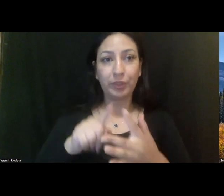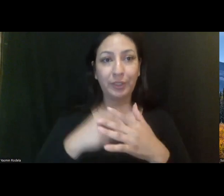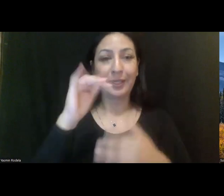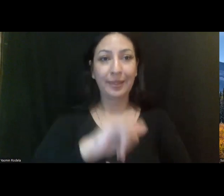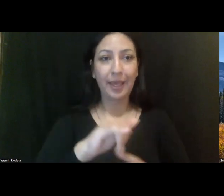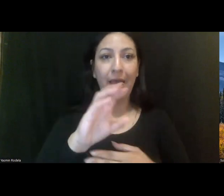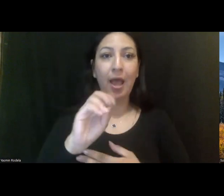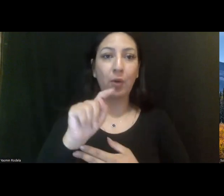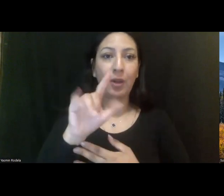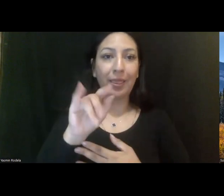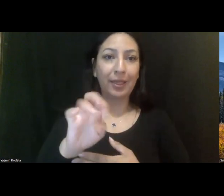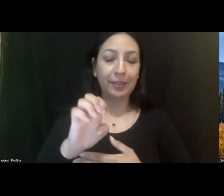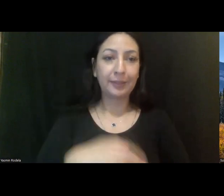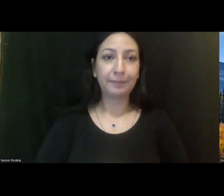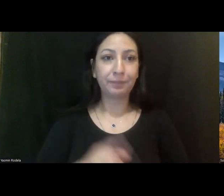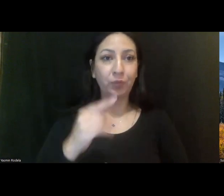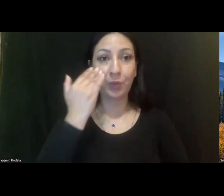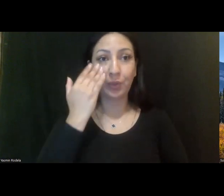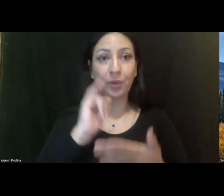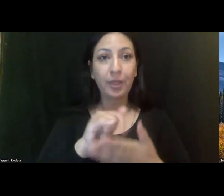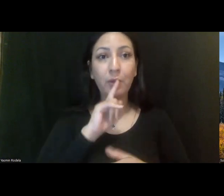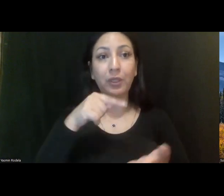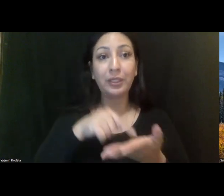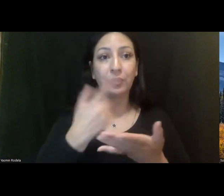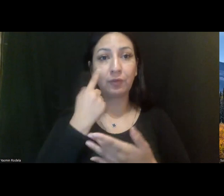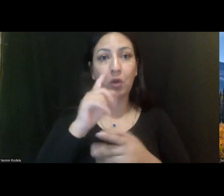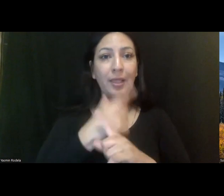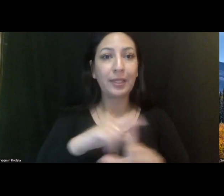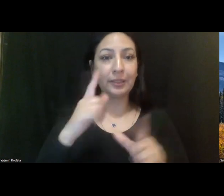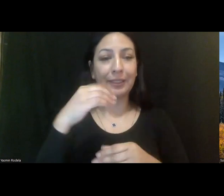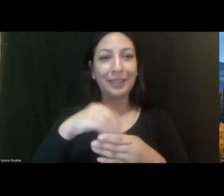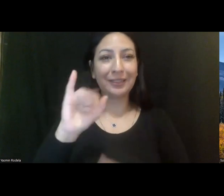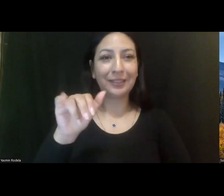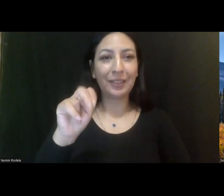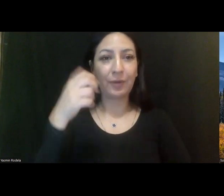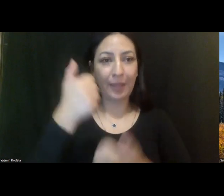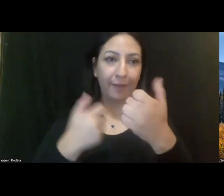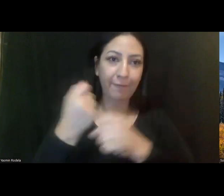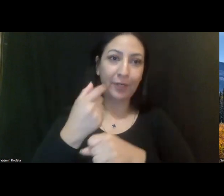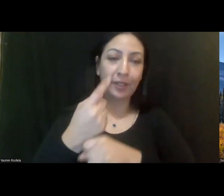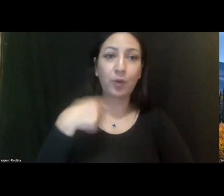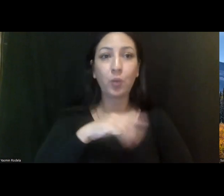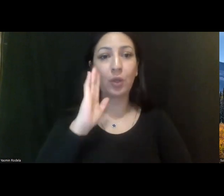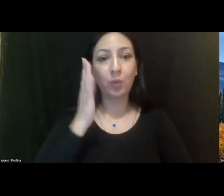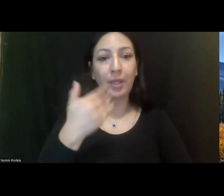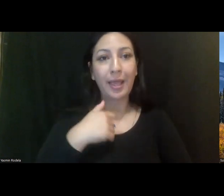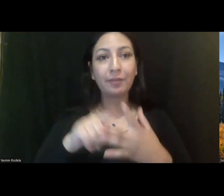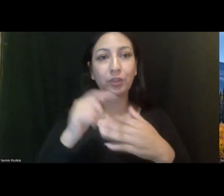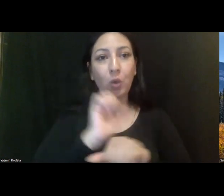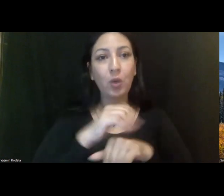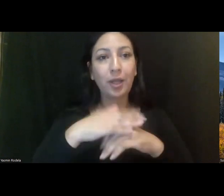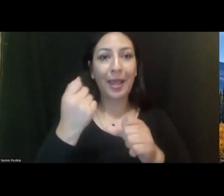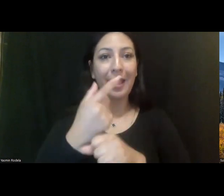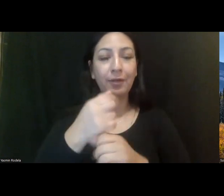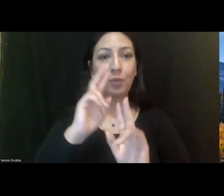outline. As you know, that's due to the legislature in January of every year. So we're going to start work on the annual